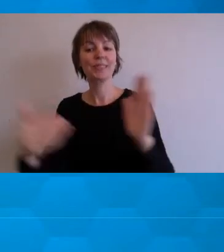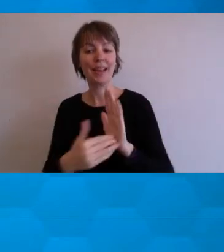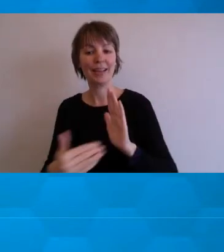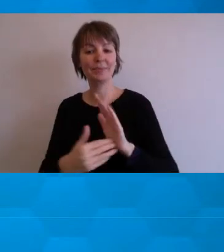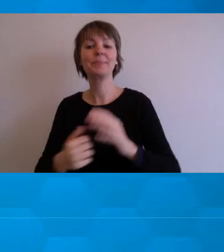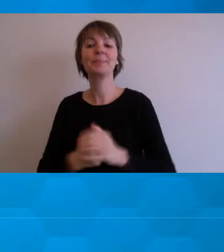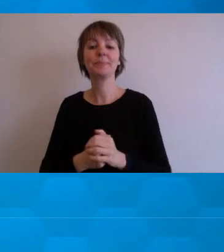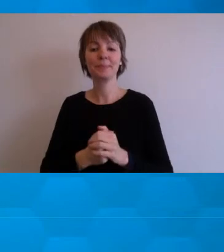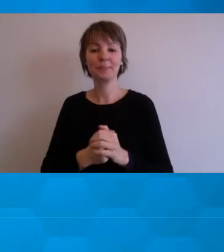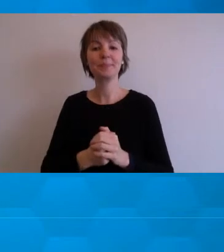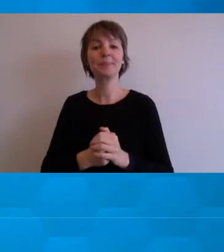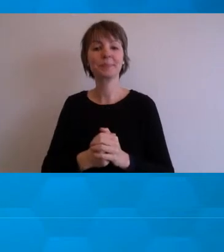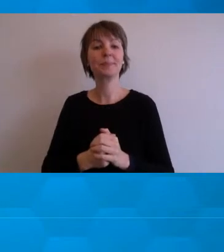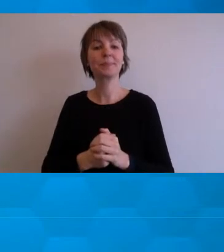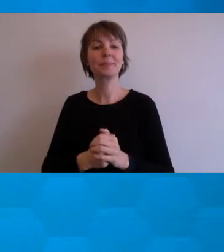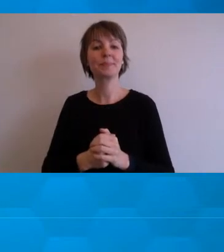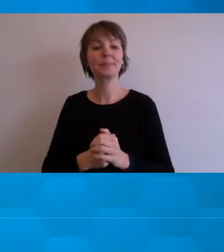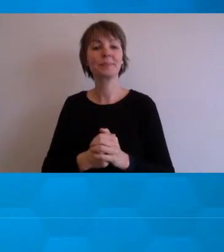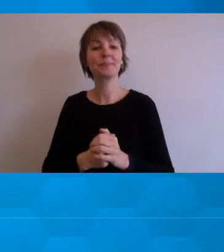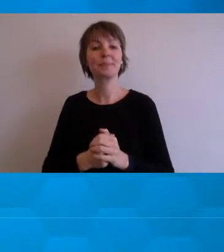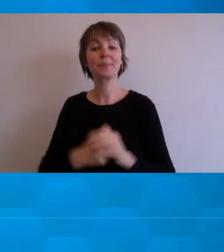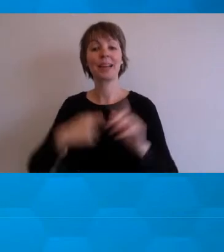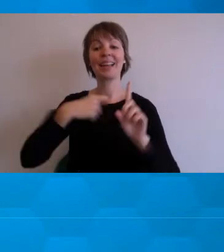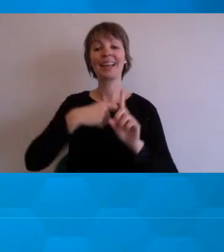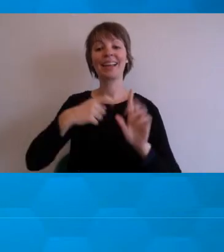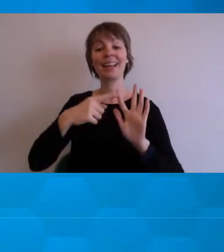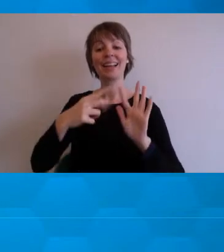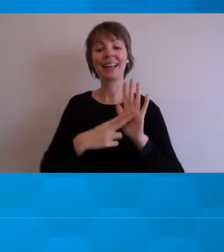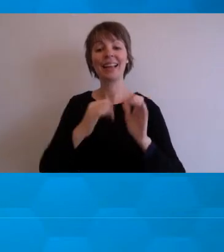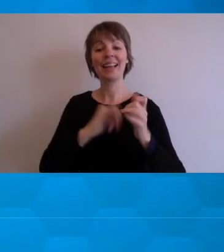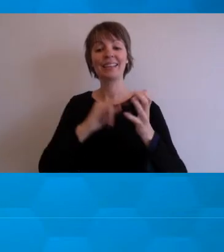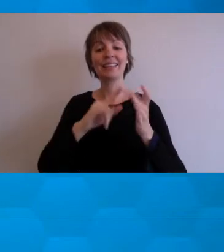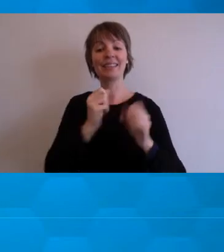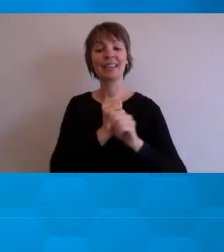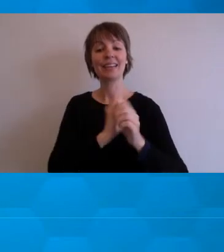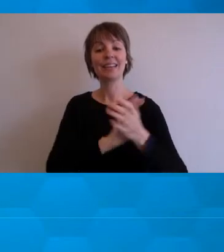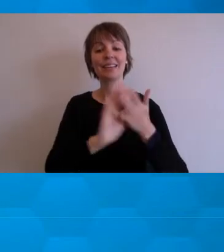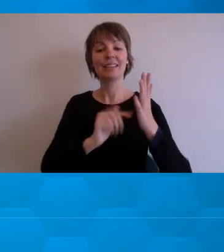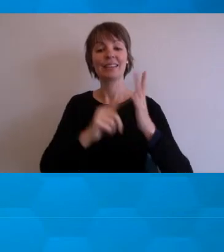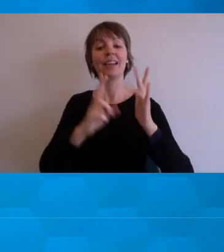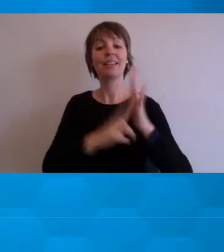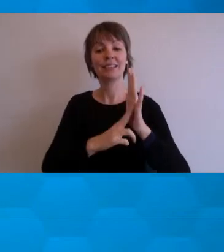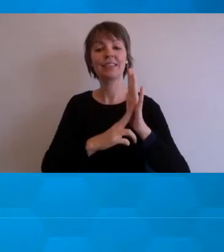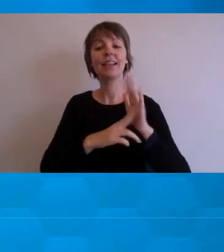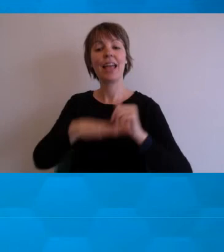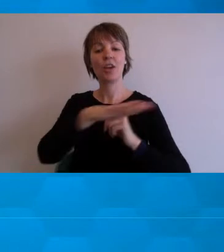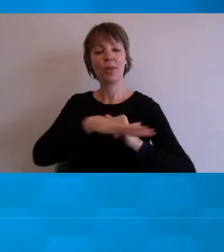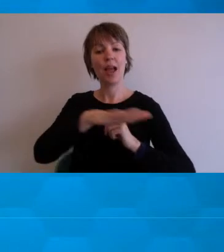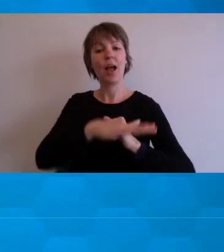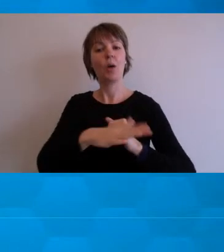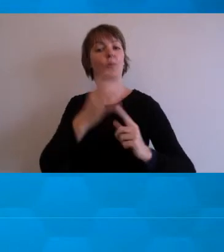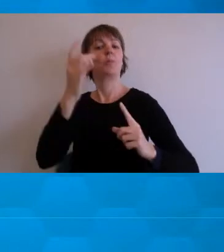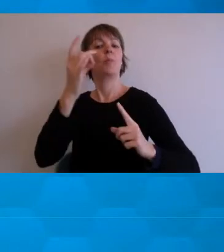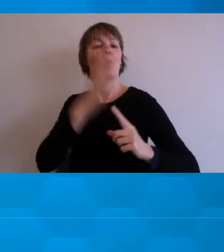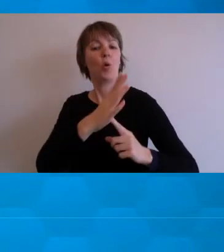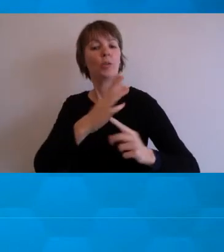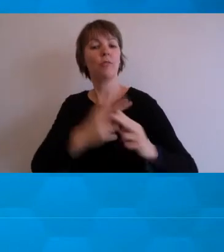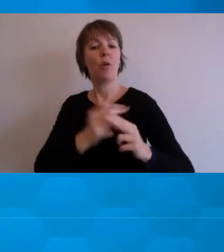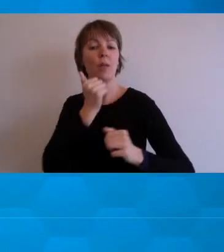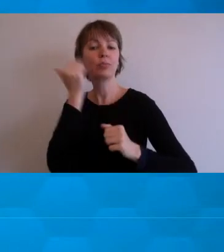The Kensington area of Sydney is significant to my Aboriginal community and my ancestors.